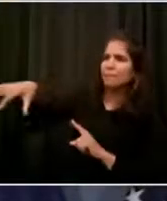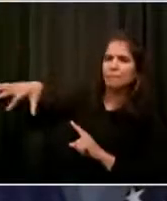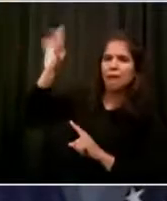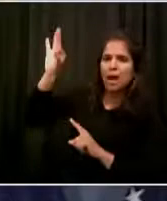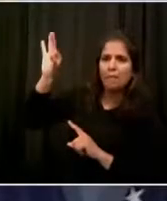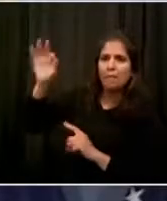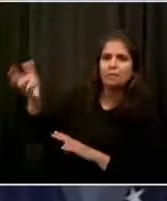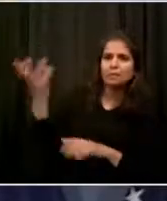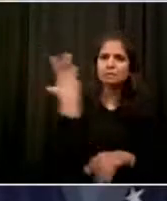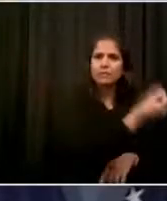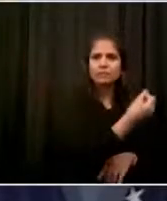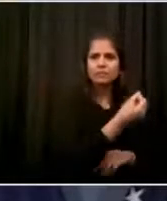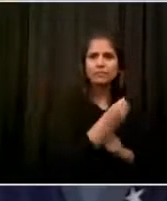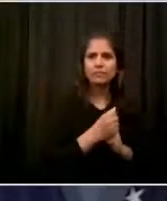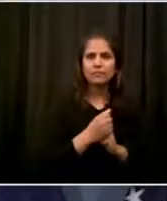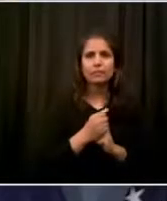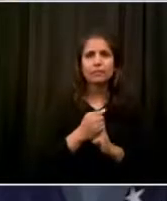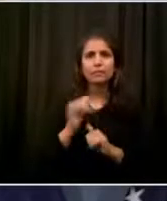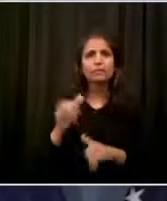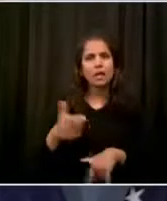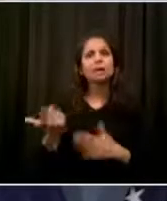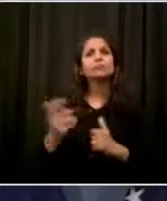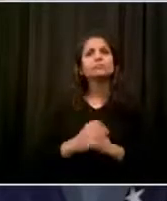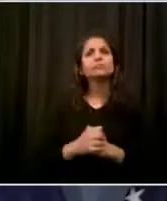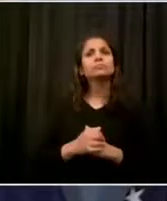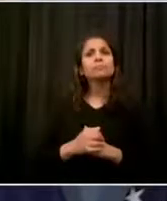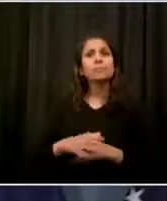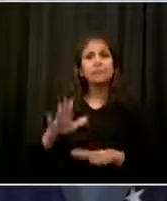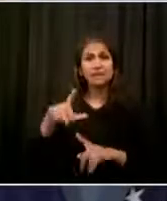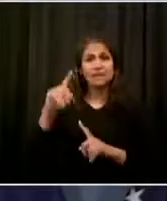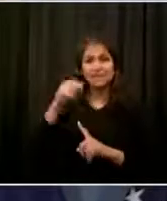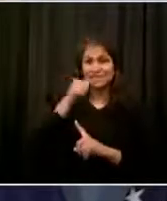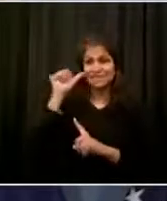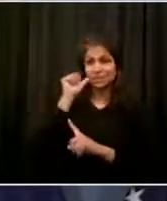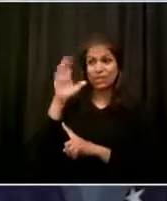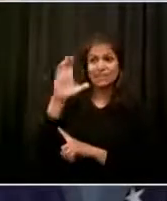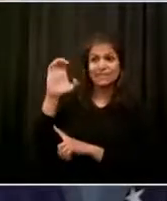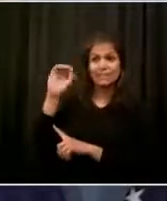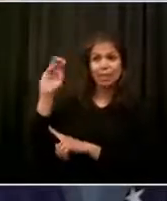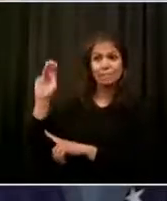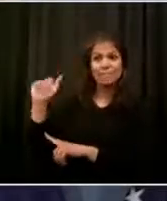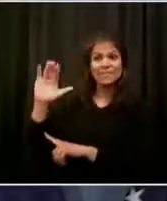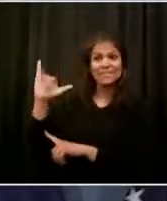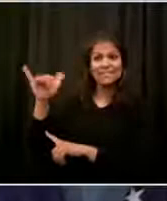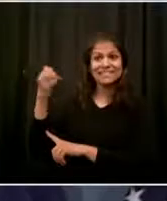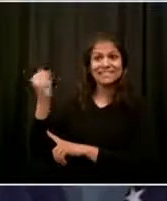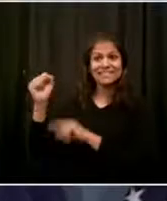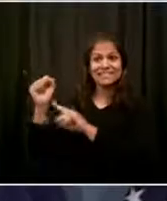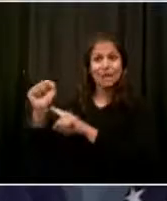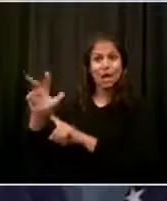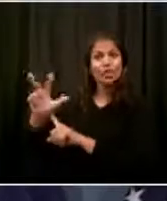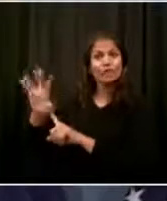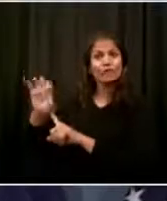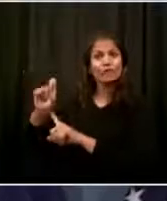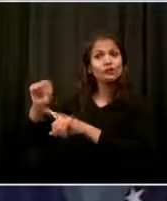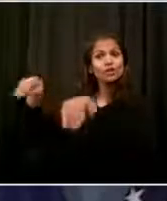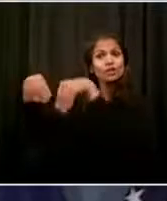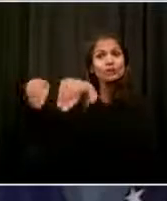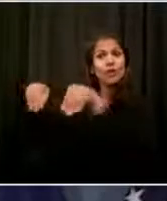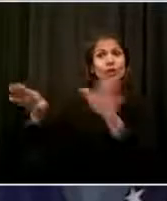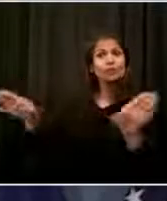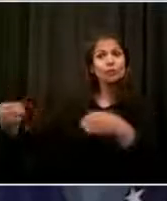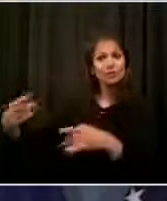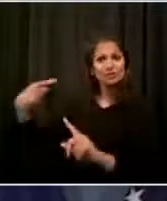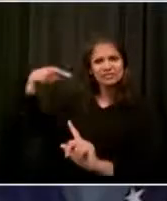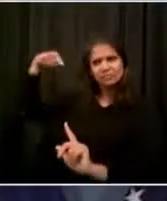Macy's, Jeff Gannett, the, you know, they want to get going. They want to figure out how to do all of the above, but most especially they want to get